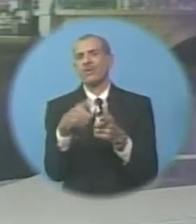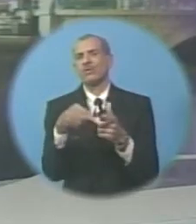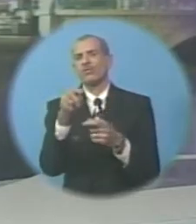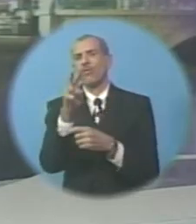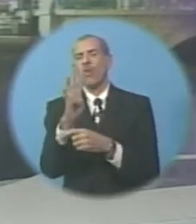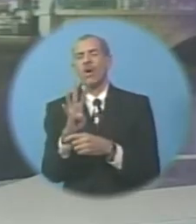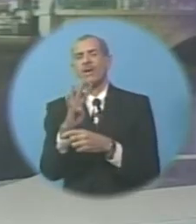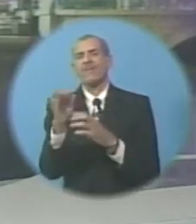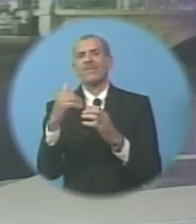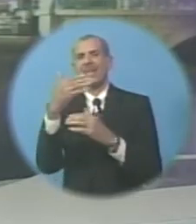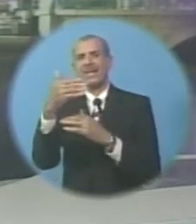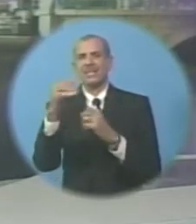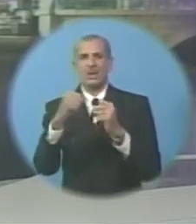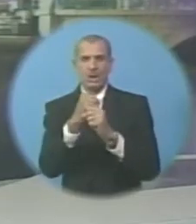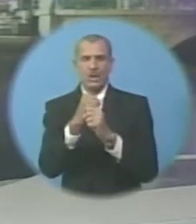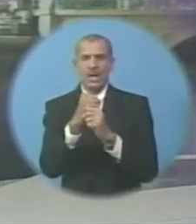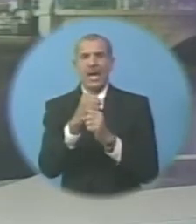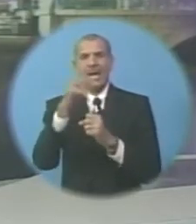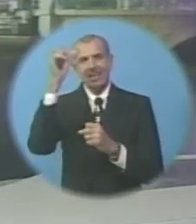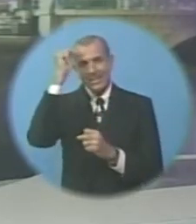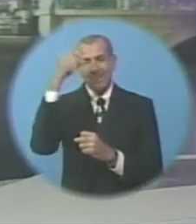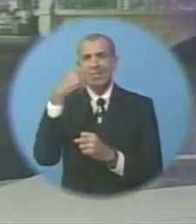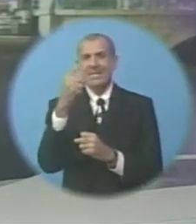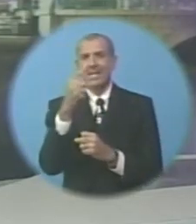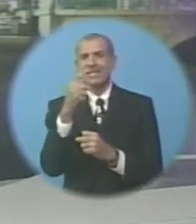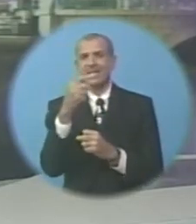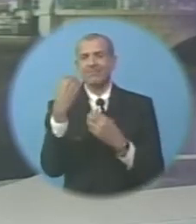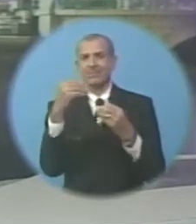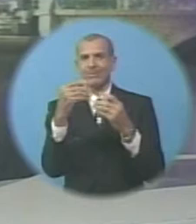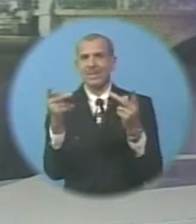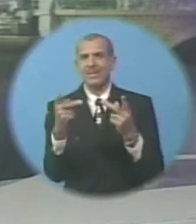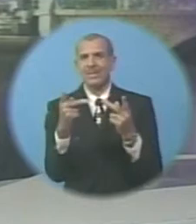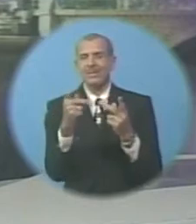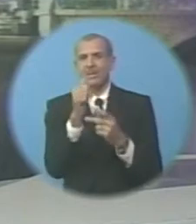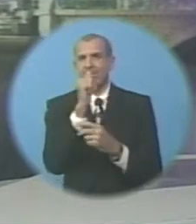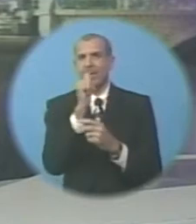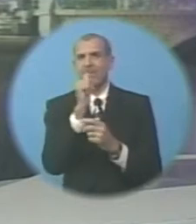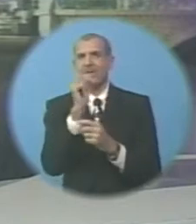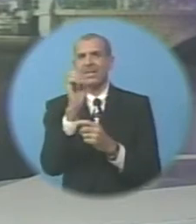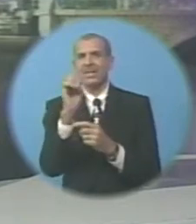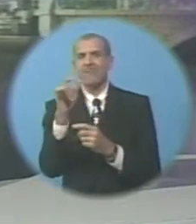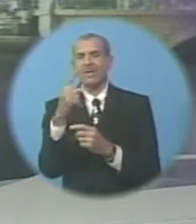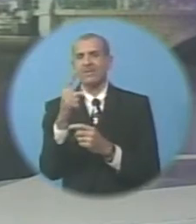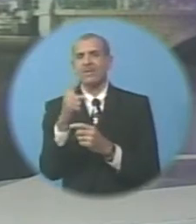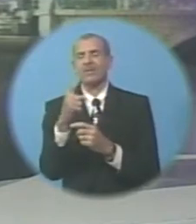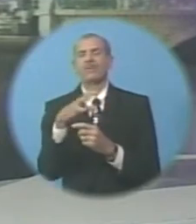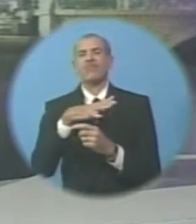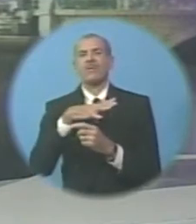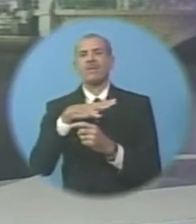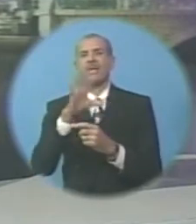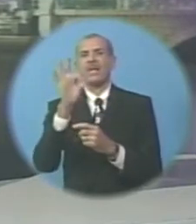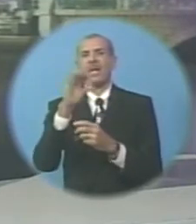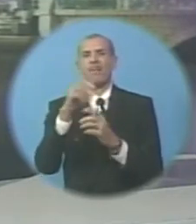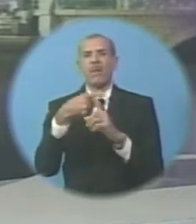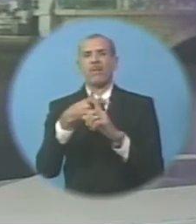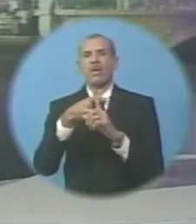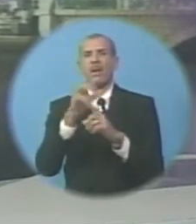next year Mr. Simmons says the market for private events is also going well for the nine month old company